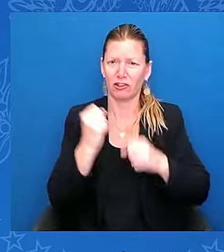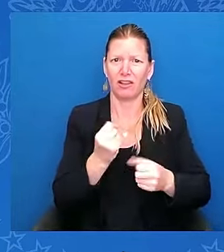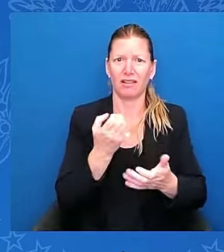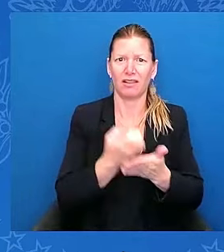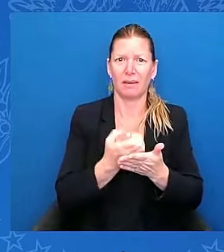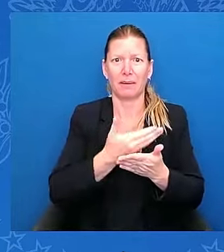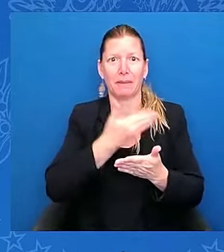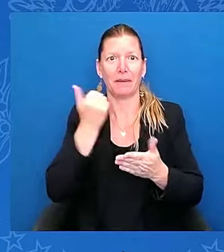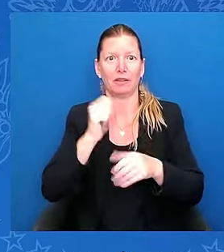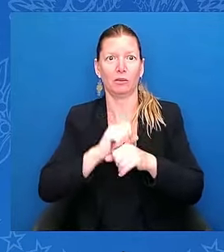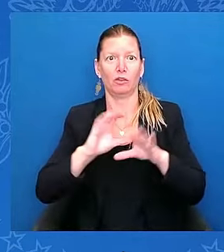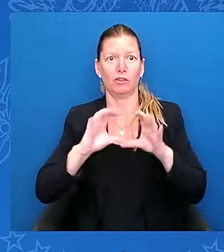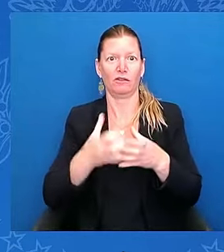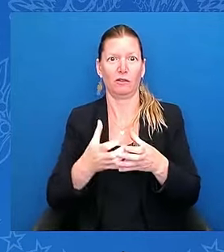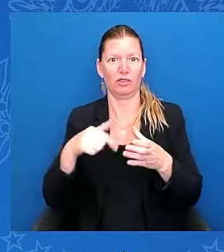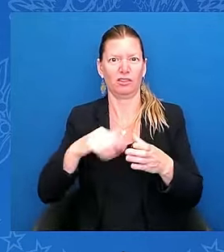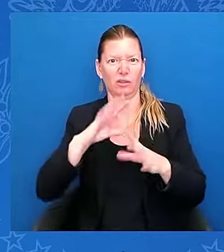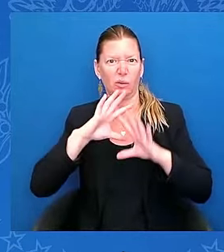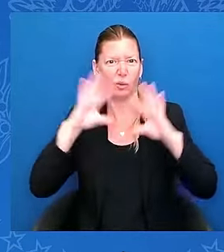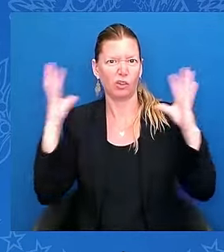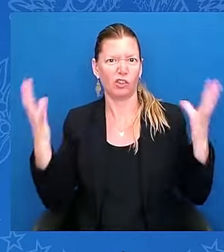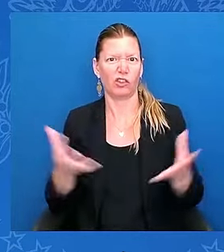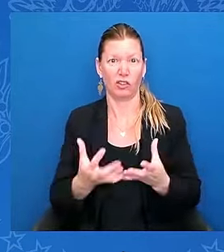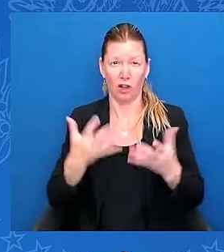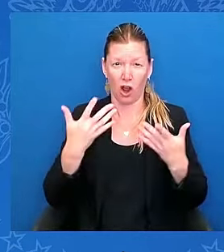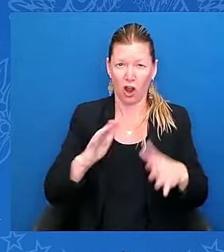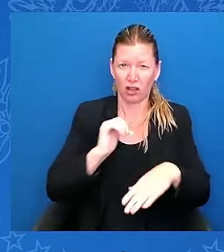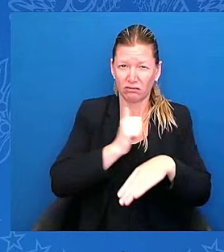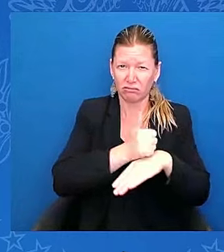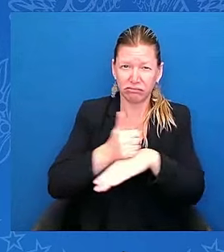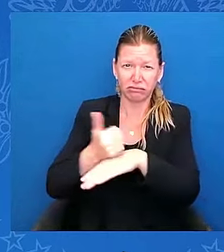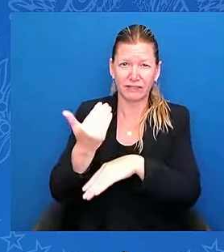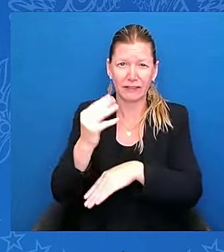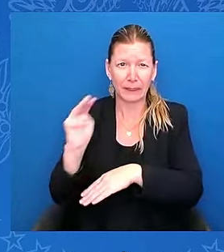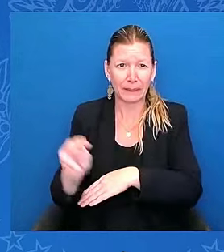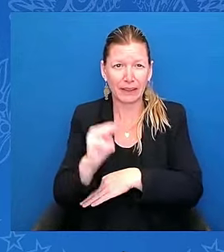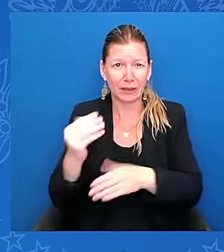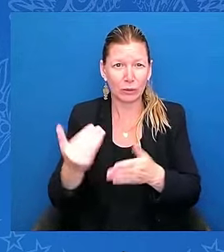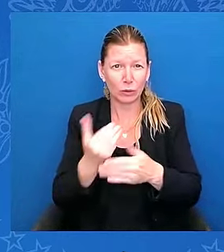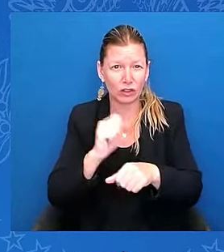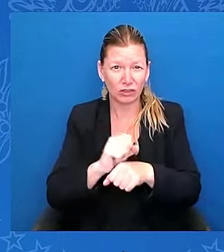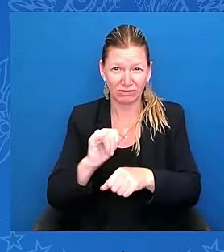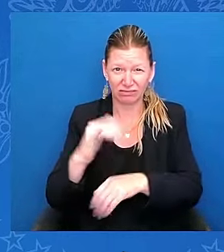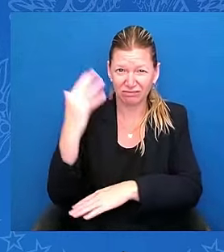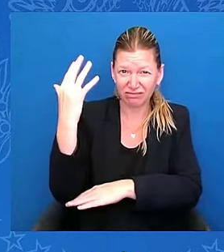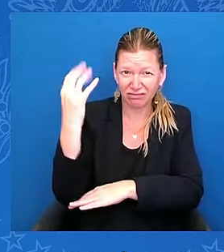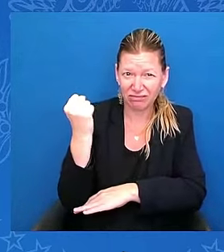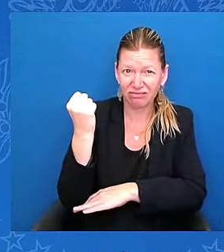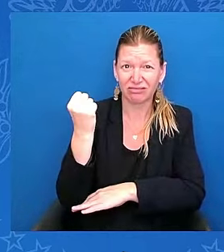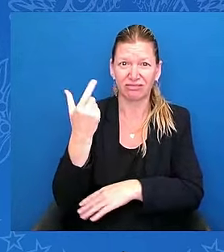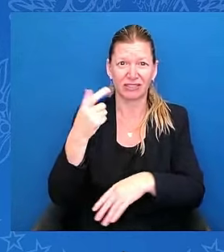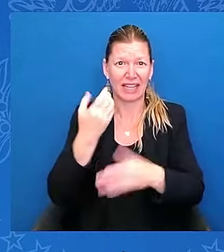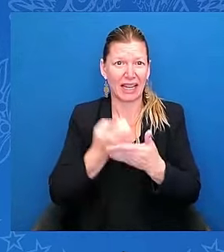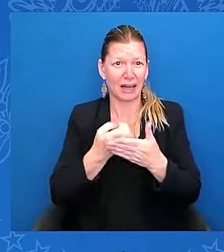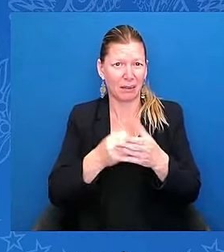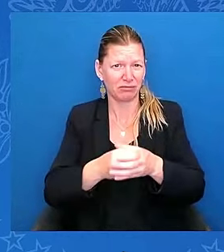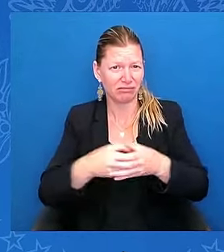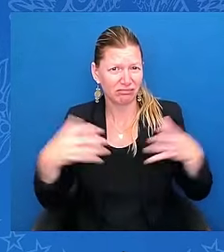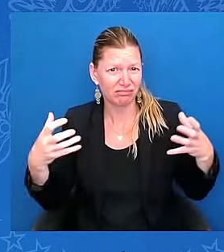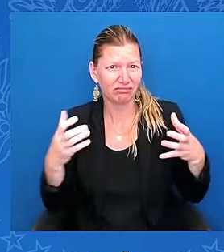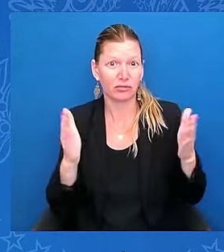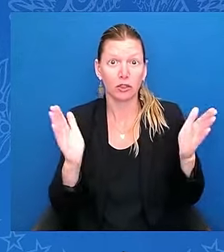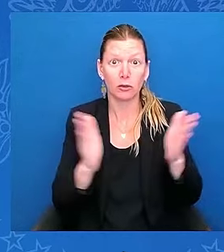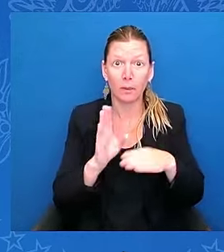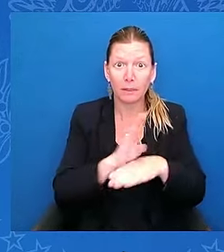record of small business growth. And I doubt why the action we're taking today matters. If you wonder about that, just ask business leaders, ask labor